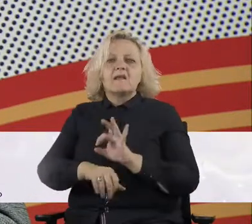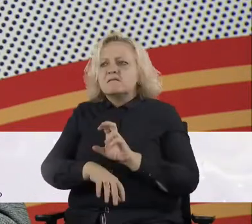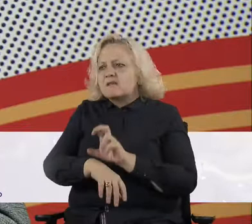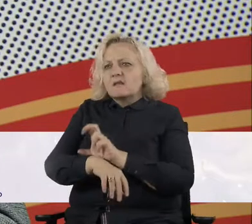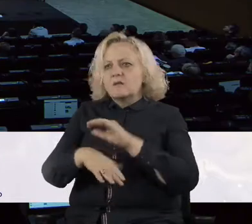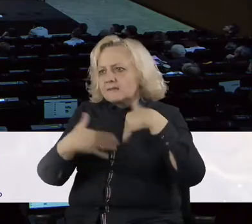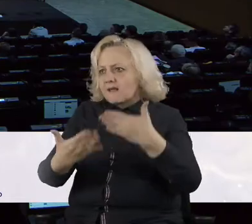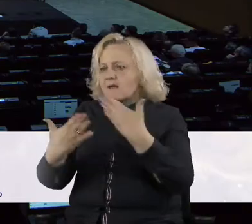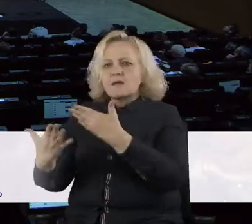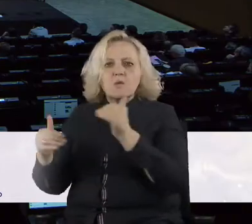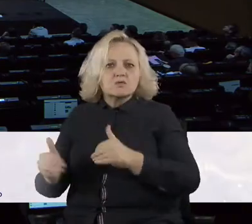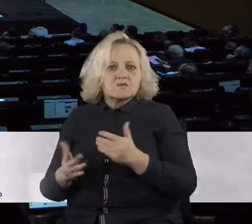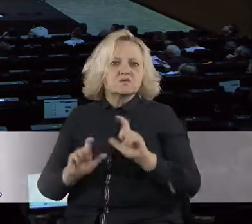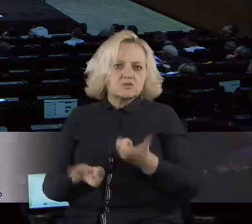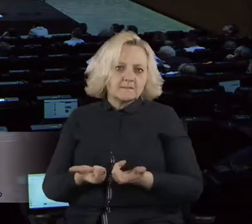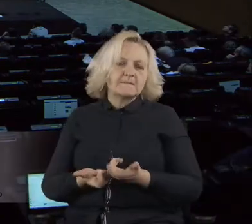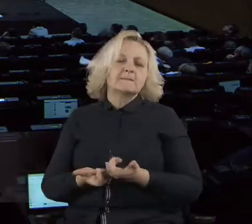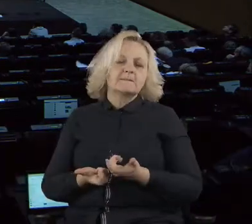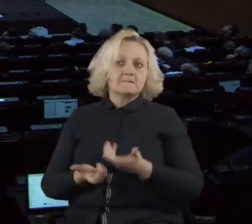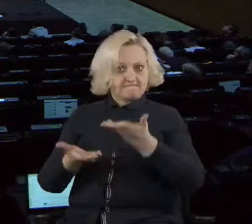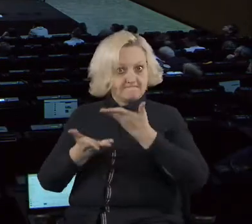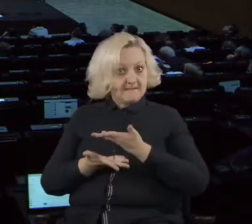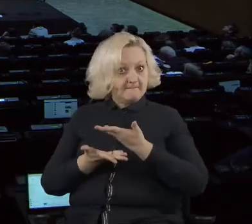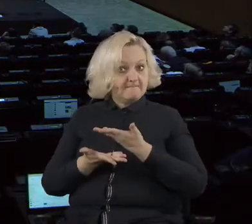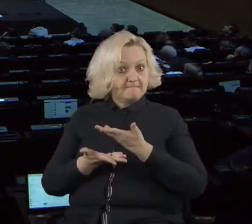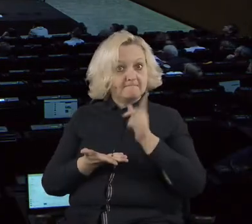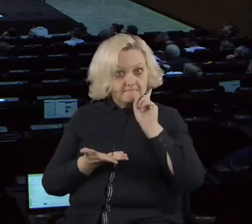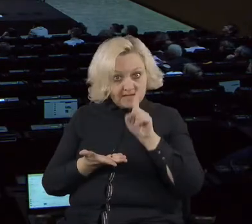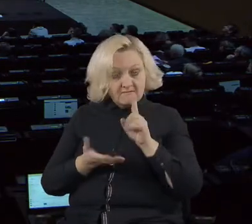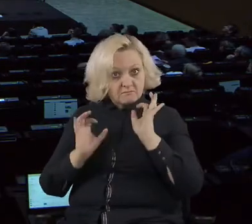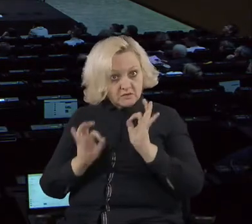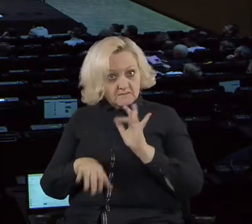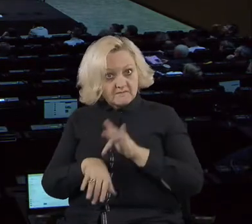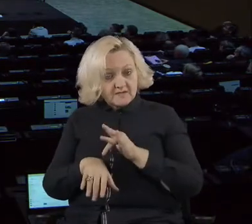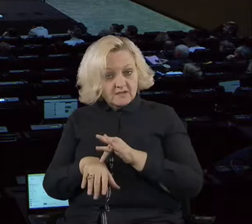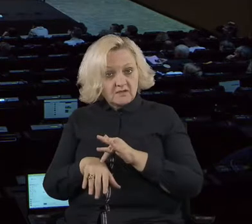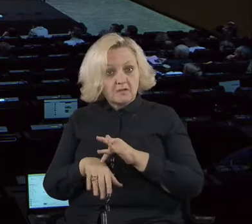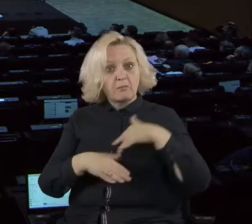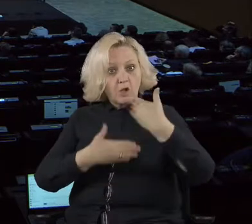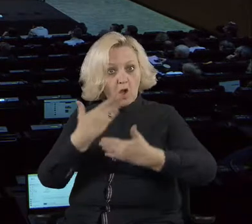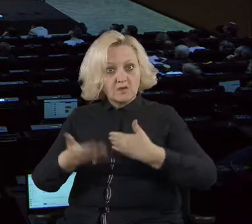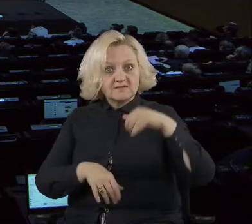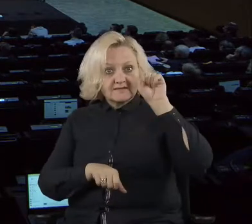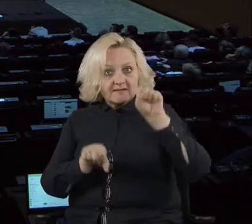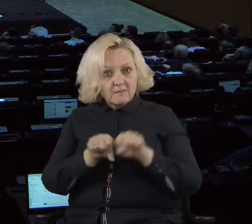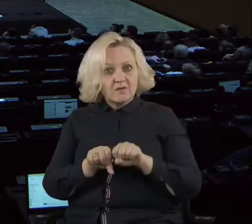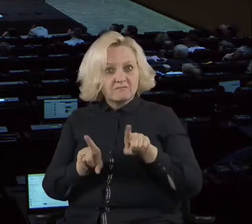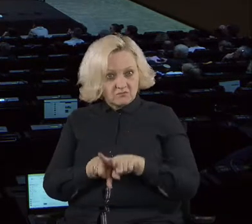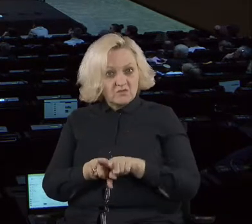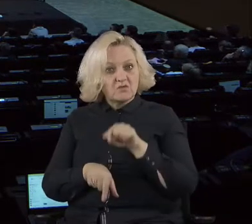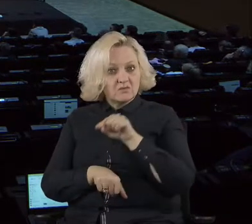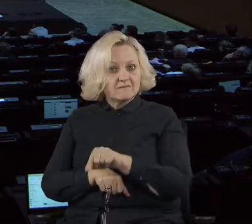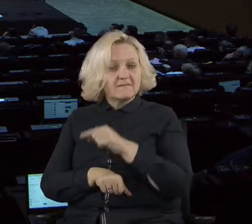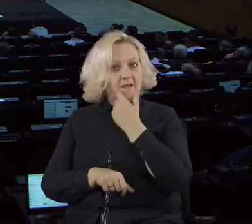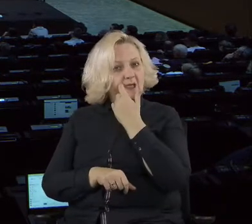producing democratic processes. In that case, I think it's the only way to really build that trust